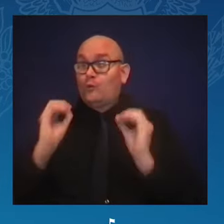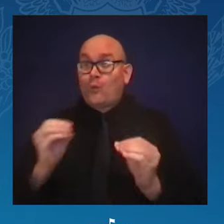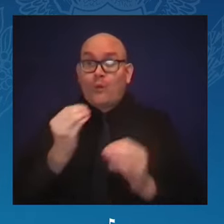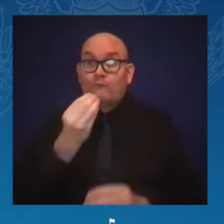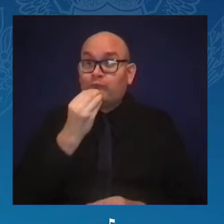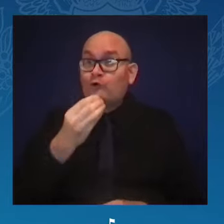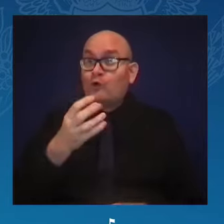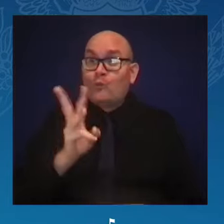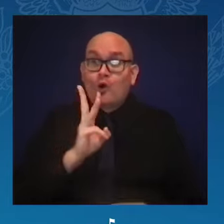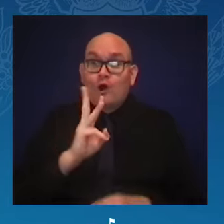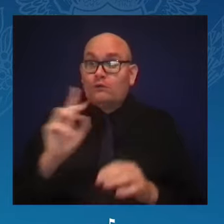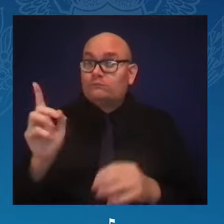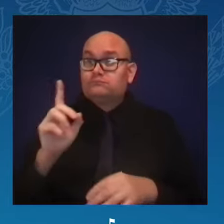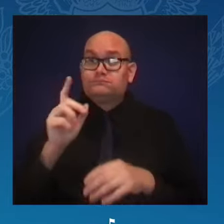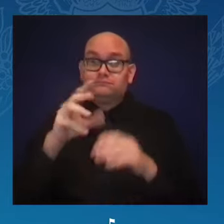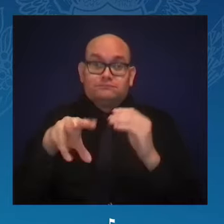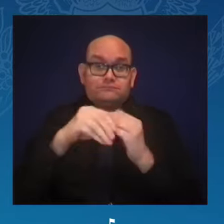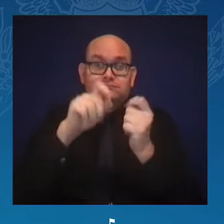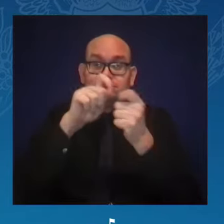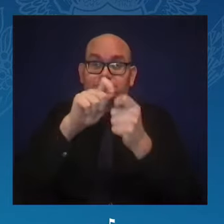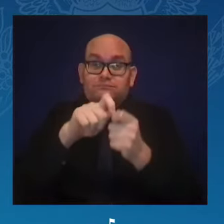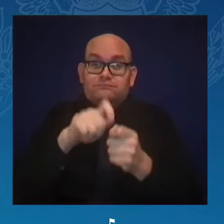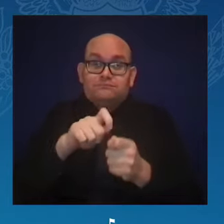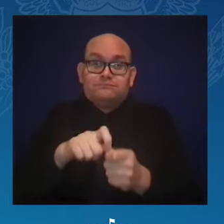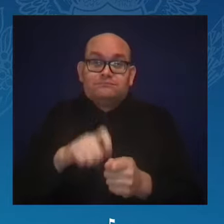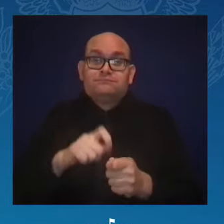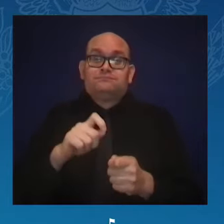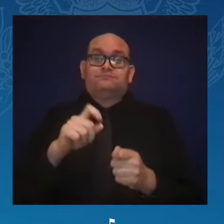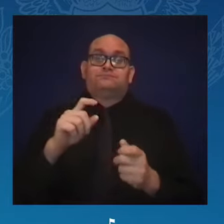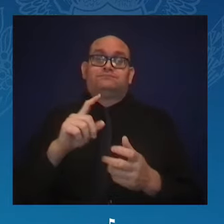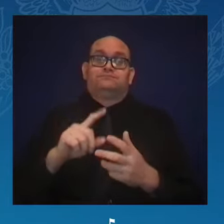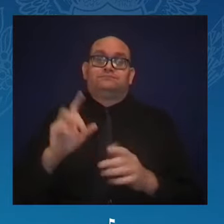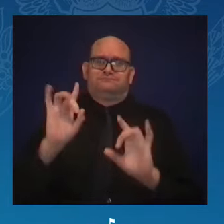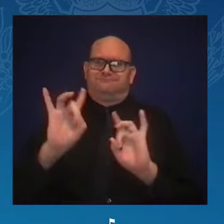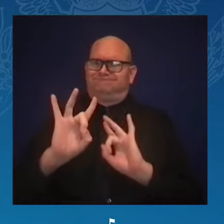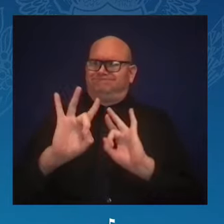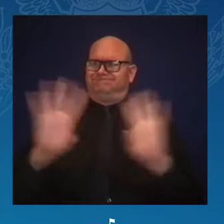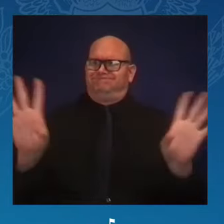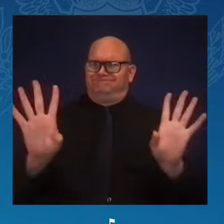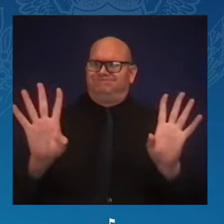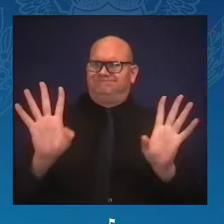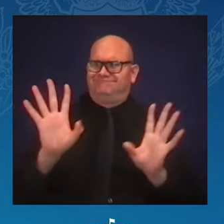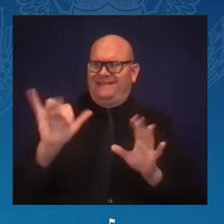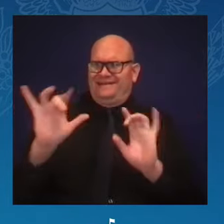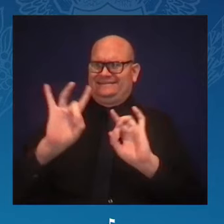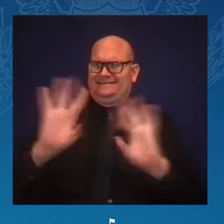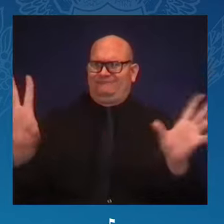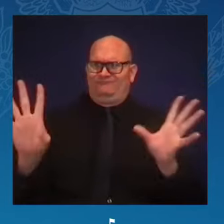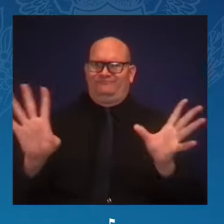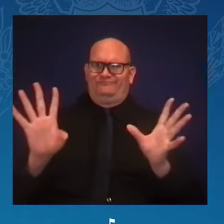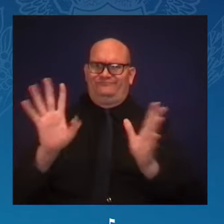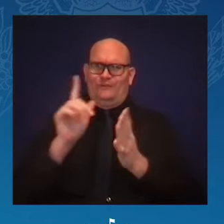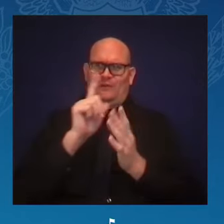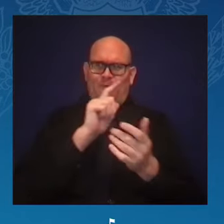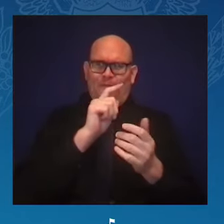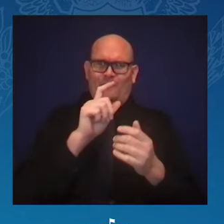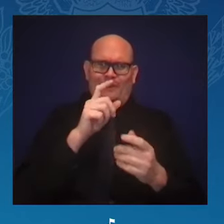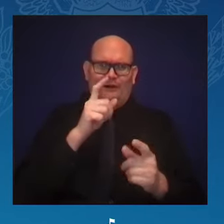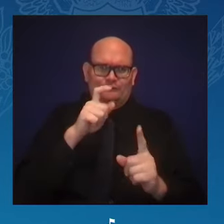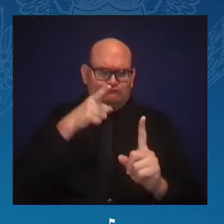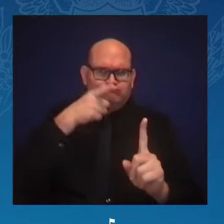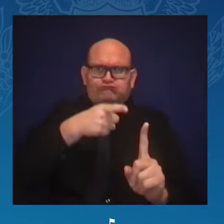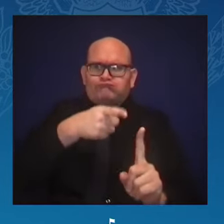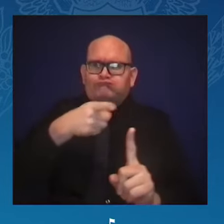Extremists pass laws that target our friends and neighbors because of who they are and who they love. And at this moment in our country,